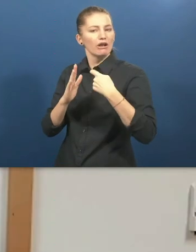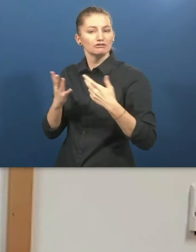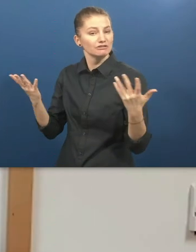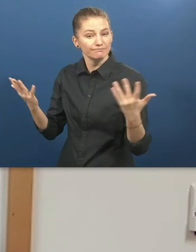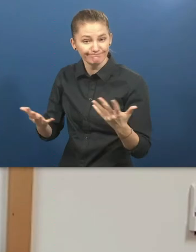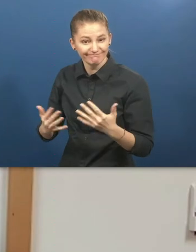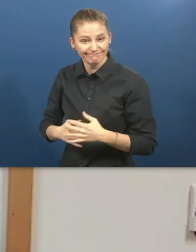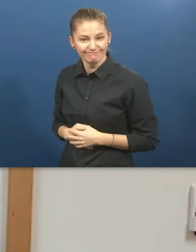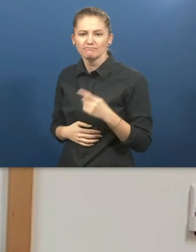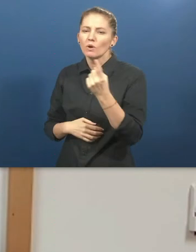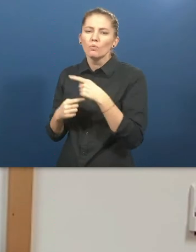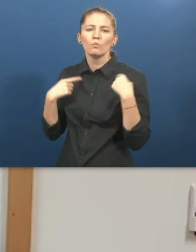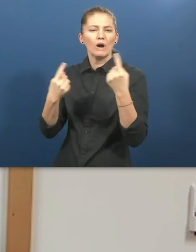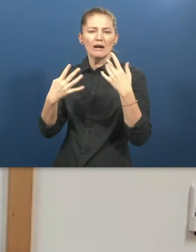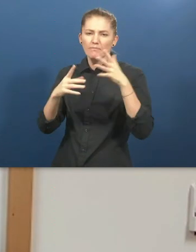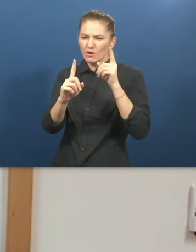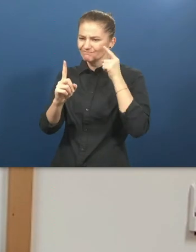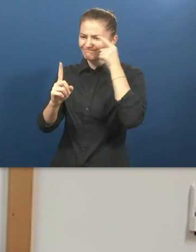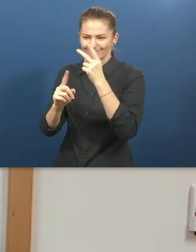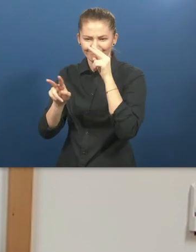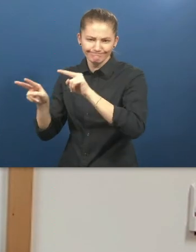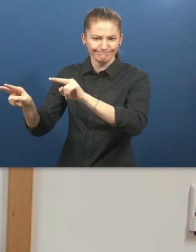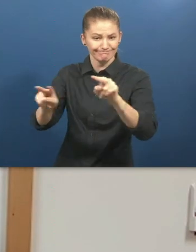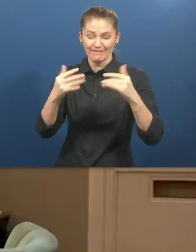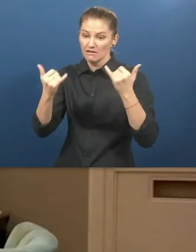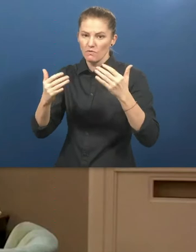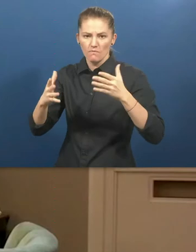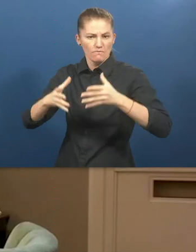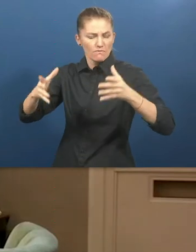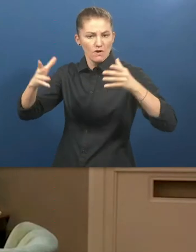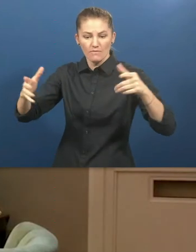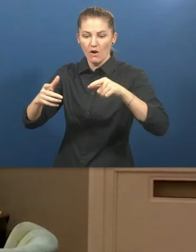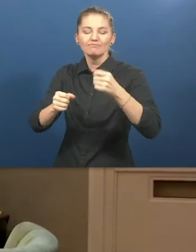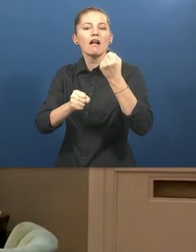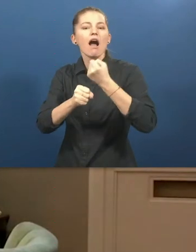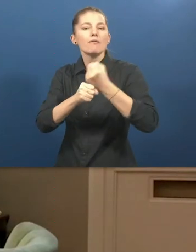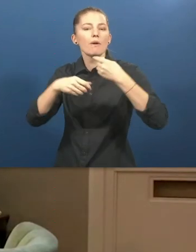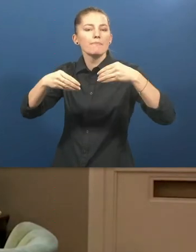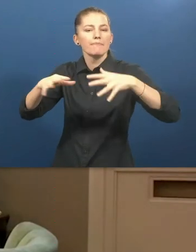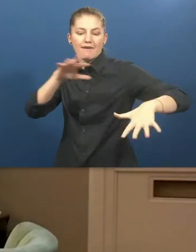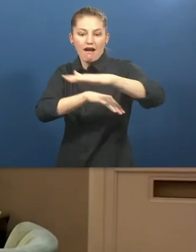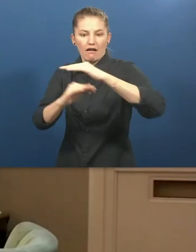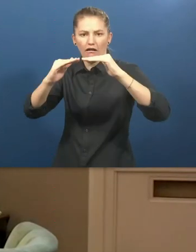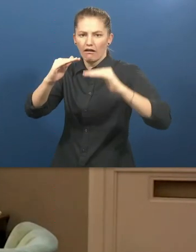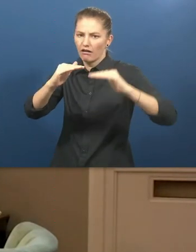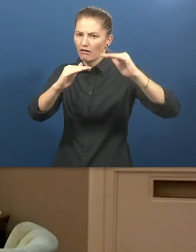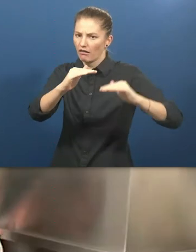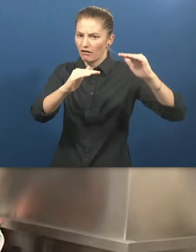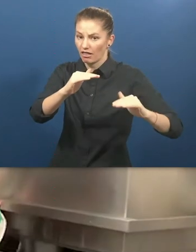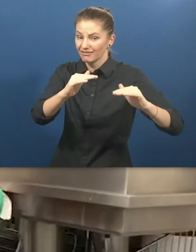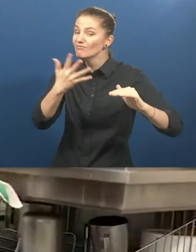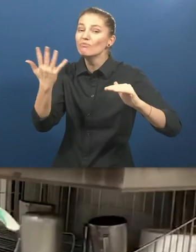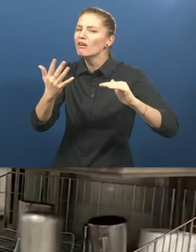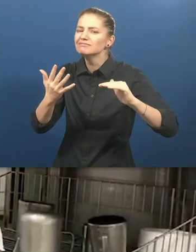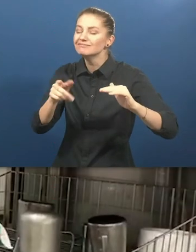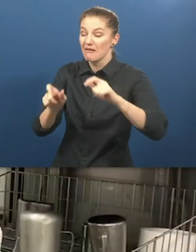We are addressing the growing inequalities in the labor market towards people who are marginalized by breaking the cycle of poverty. We